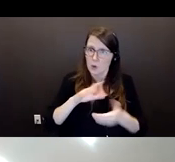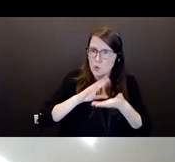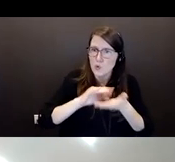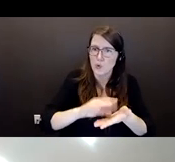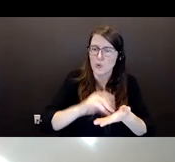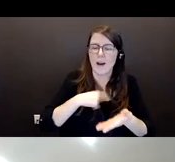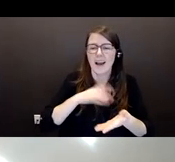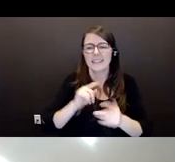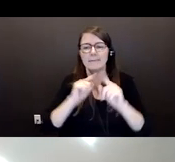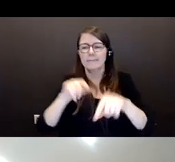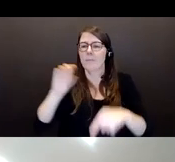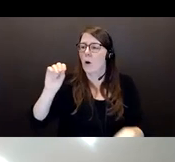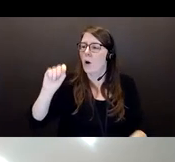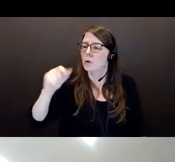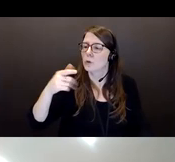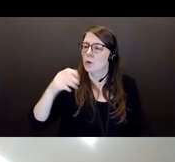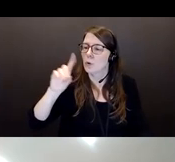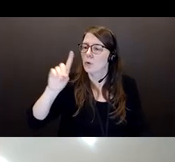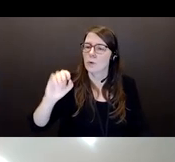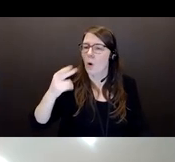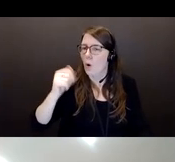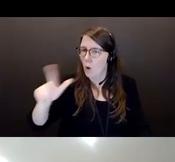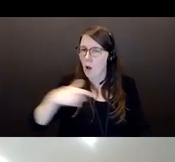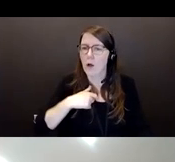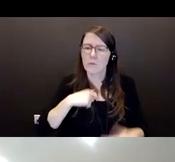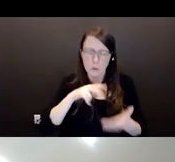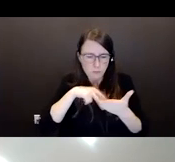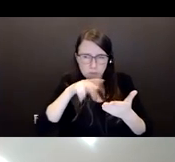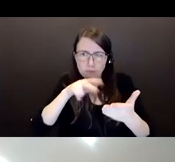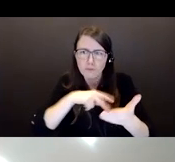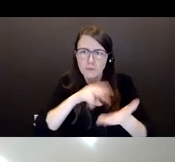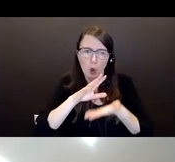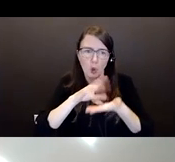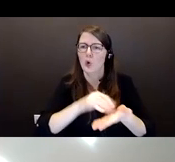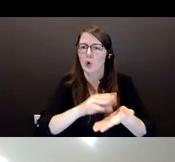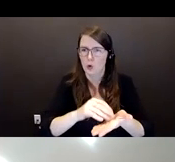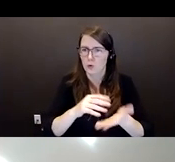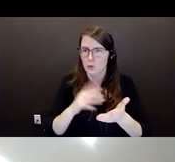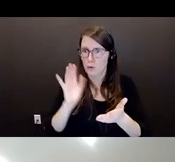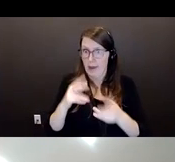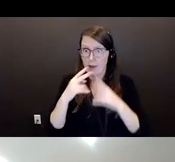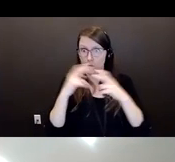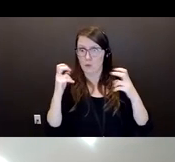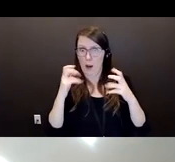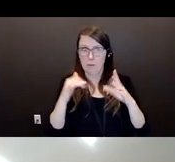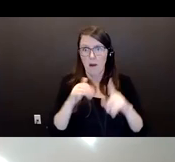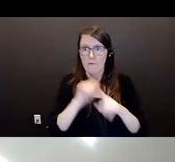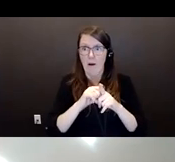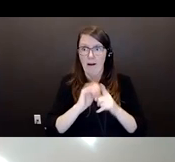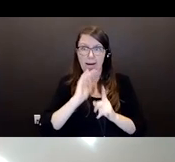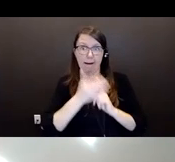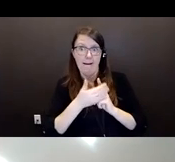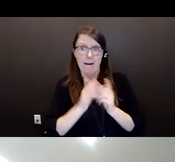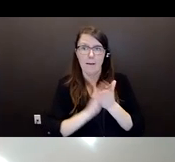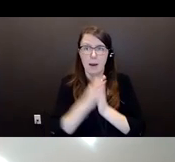that, uh, to better appreciate it from a criminal perspective. The biggest problem is that, uh, and I, uh, I'm going to do